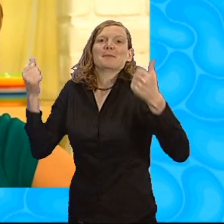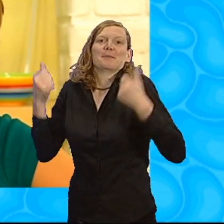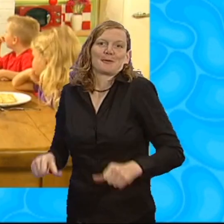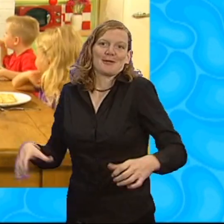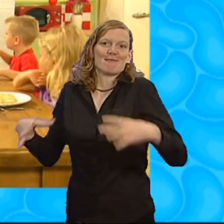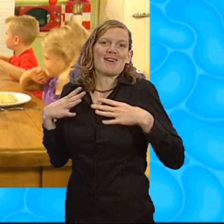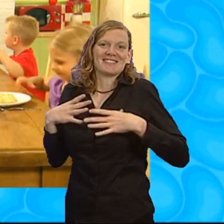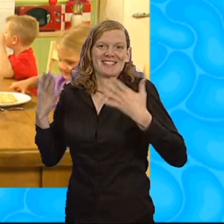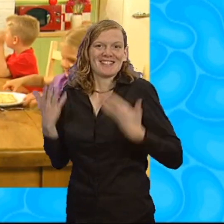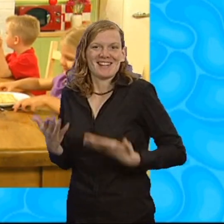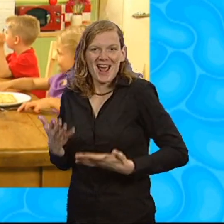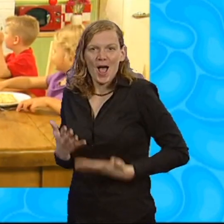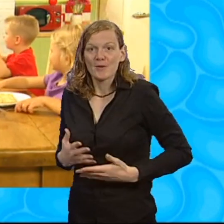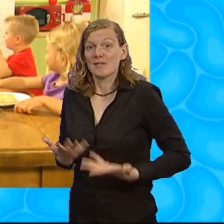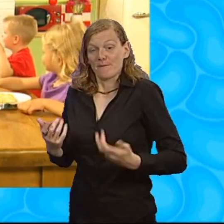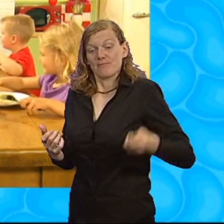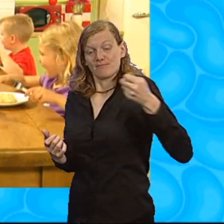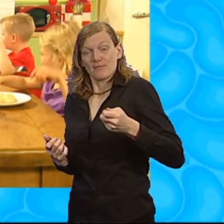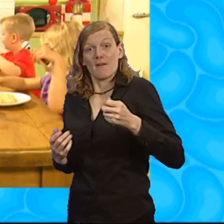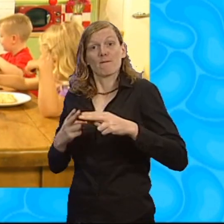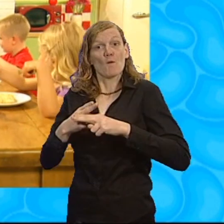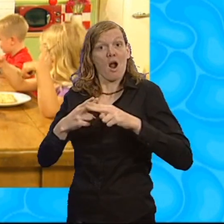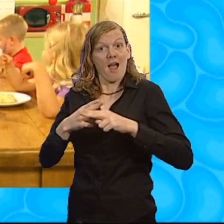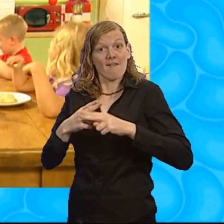taste what we've cooked with a knife and fork. Come on, everyone.